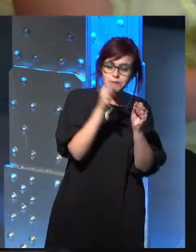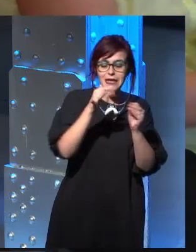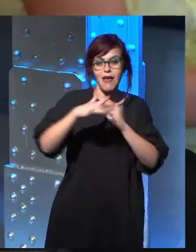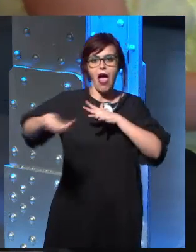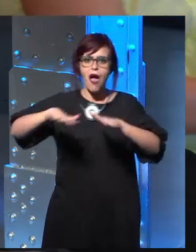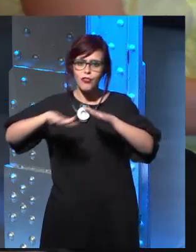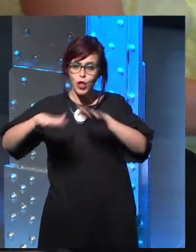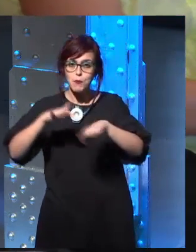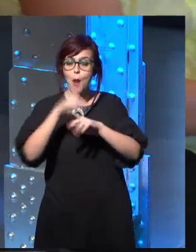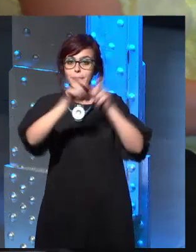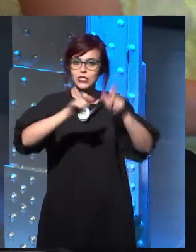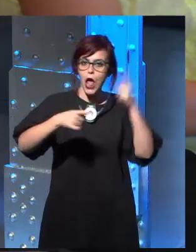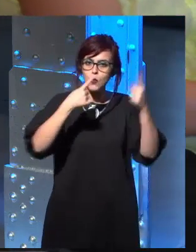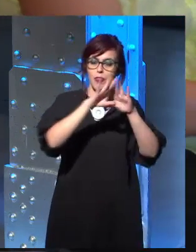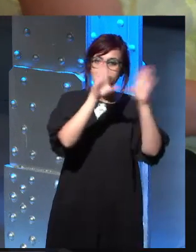people jerks.